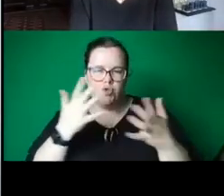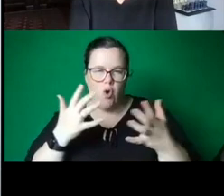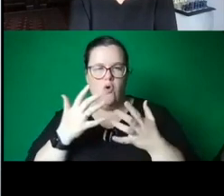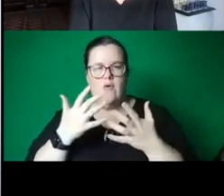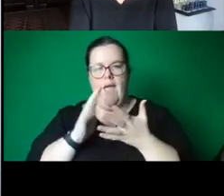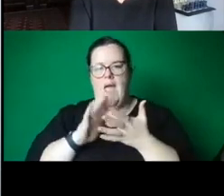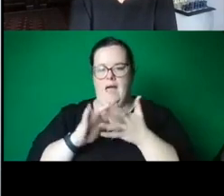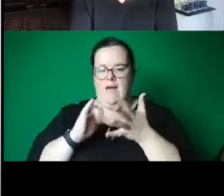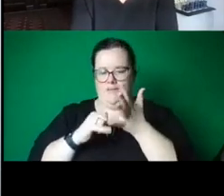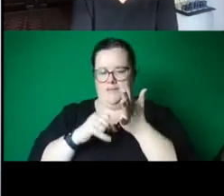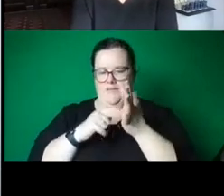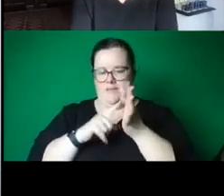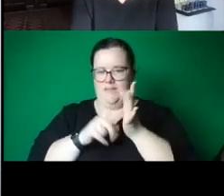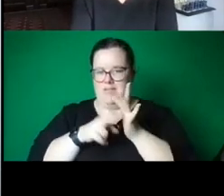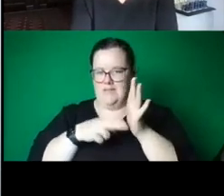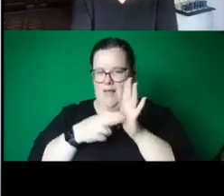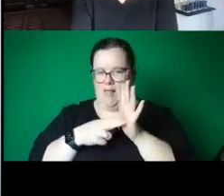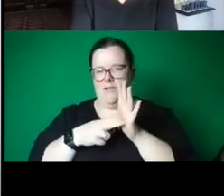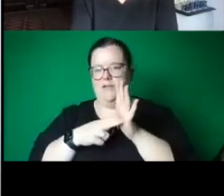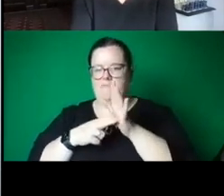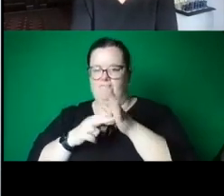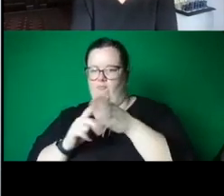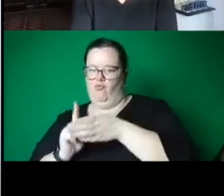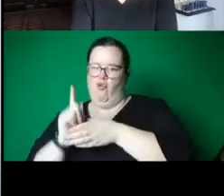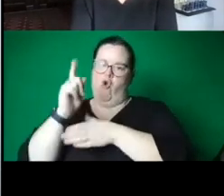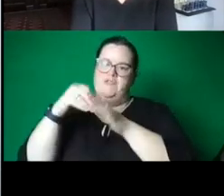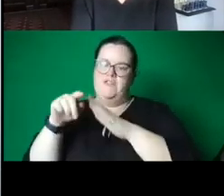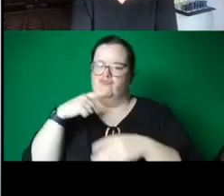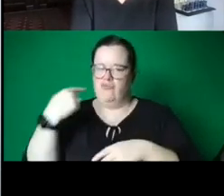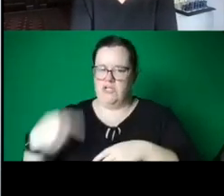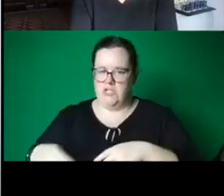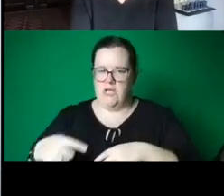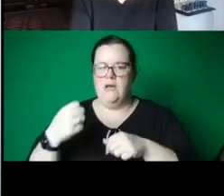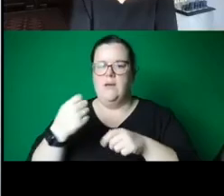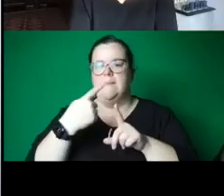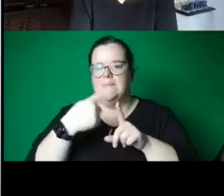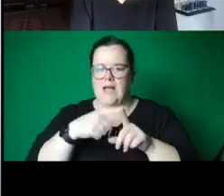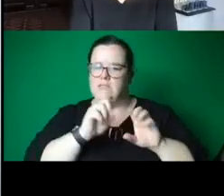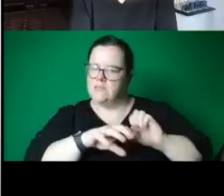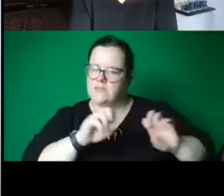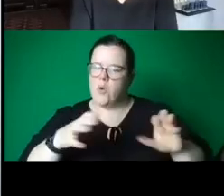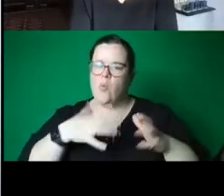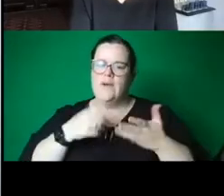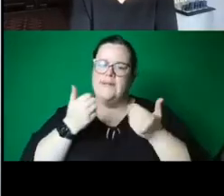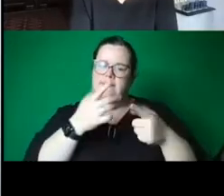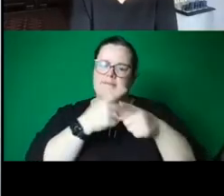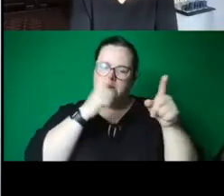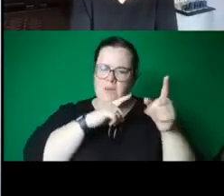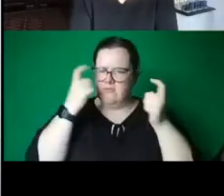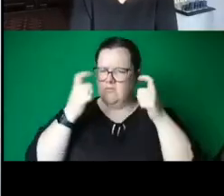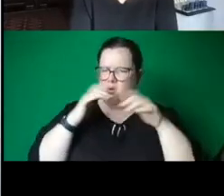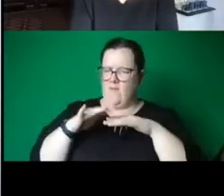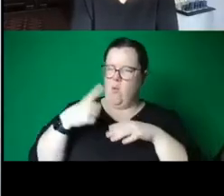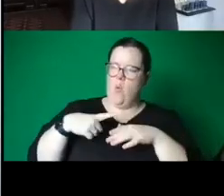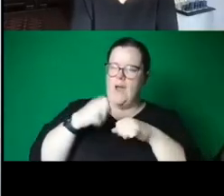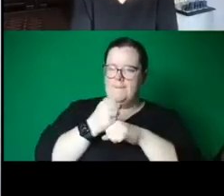this installation questions the potential of the remaking of these propaganda monuments, with these molds and models, and also they